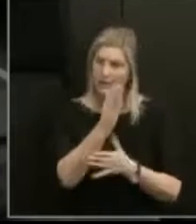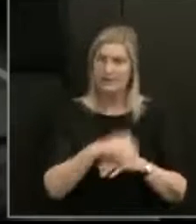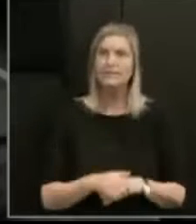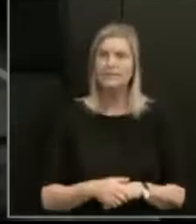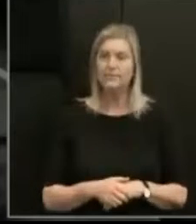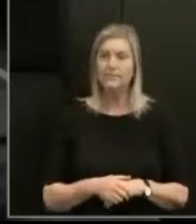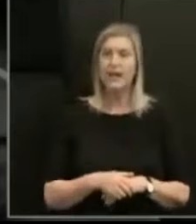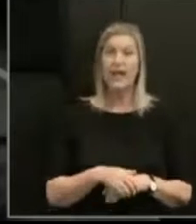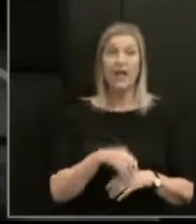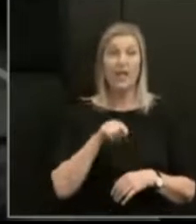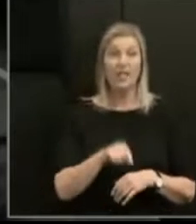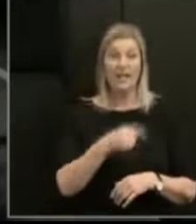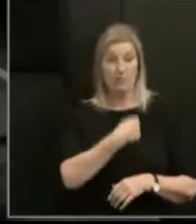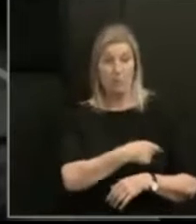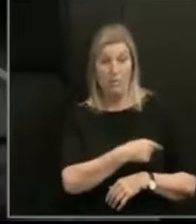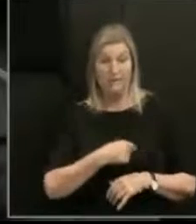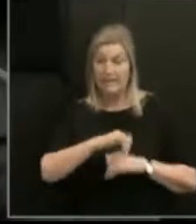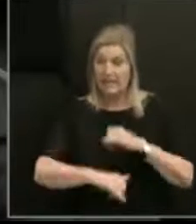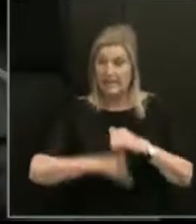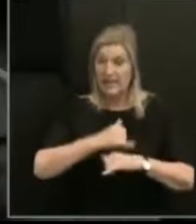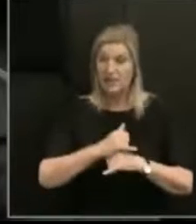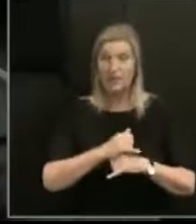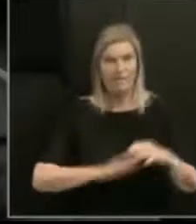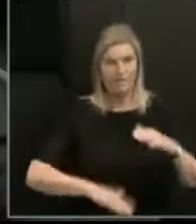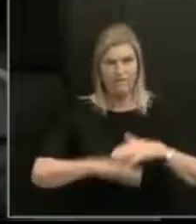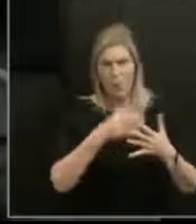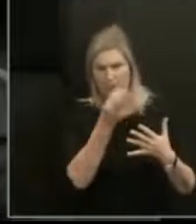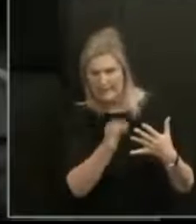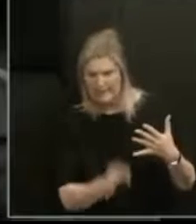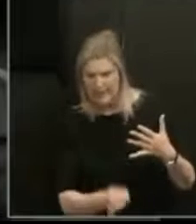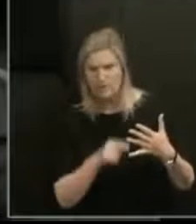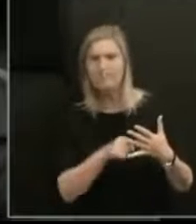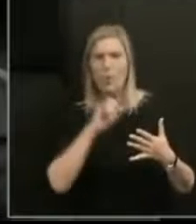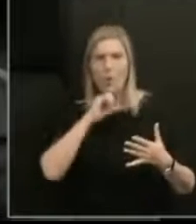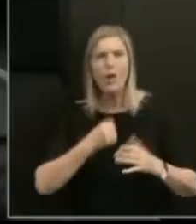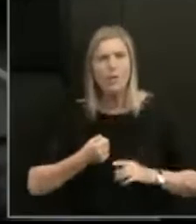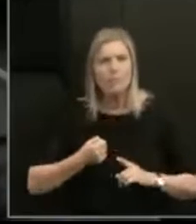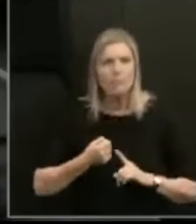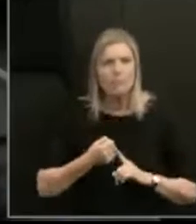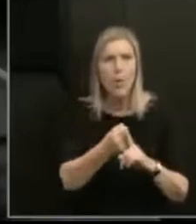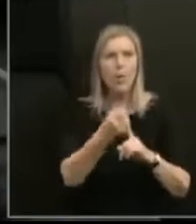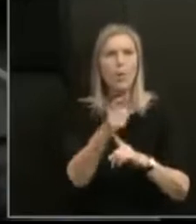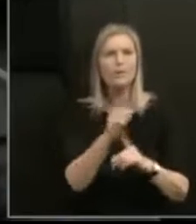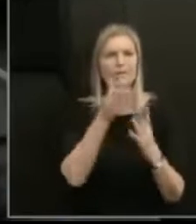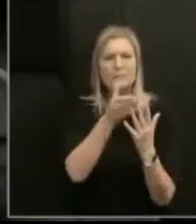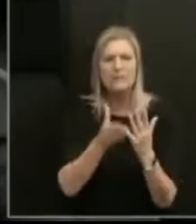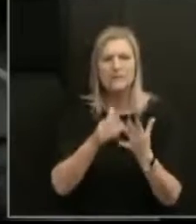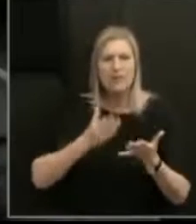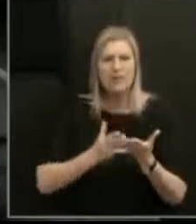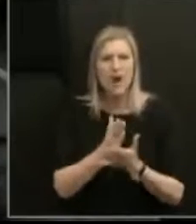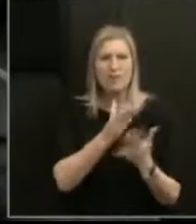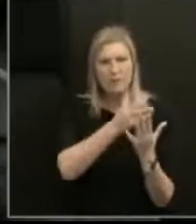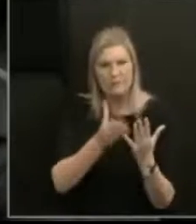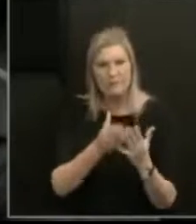international commitments all detail how New Zealand will promote the human rights of particular groups of people. They